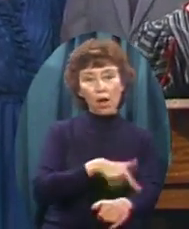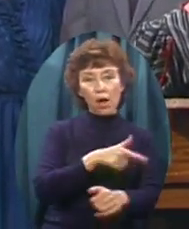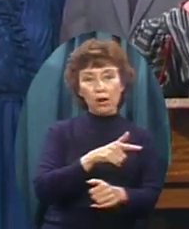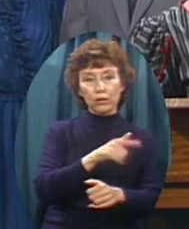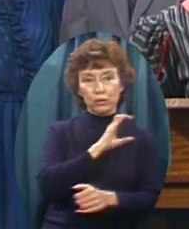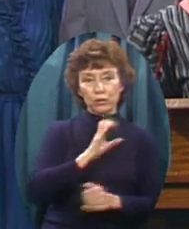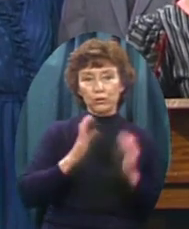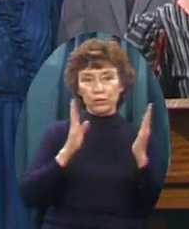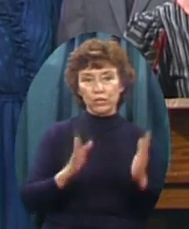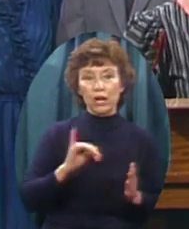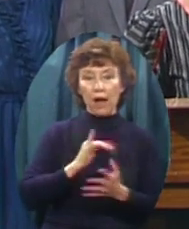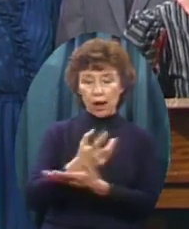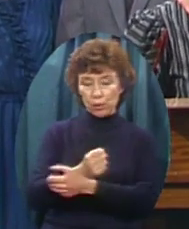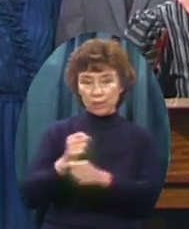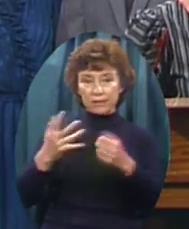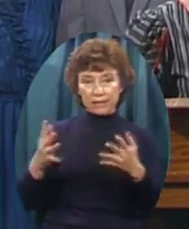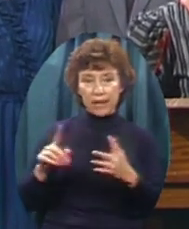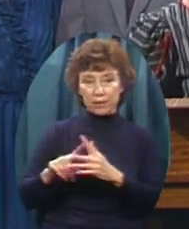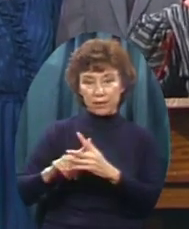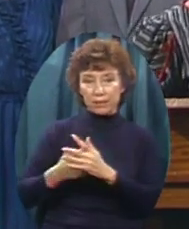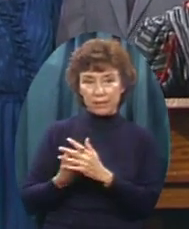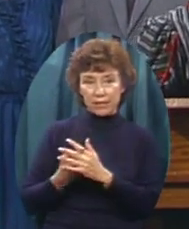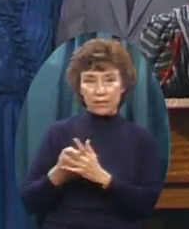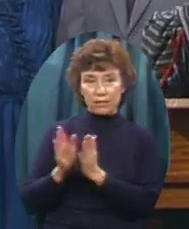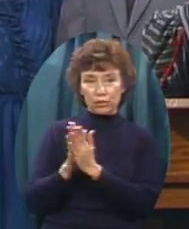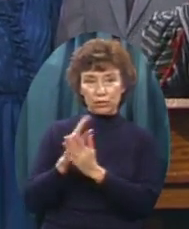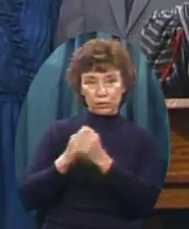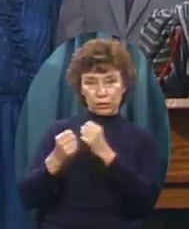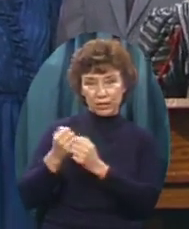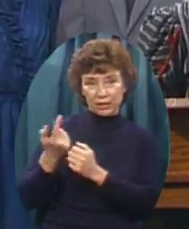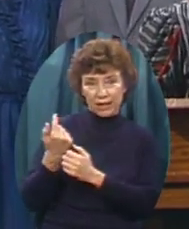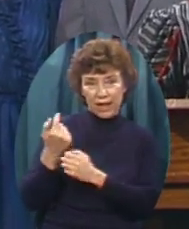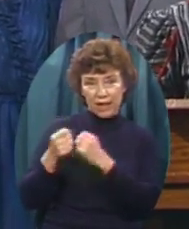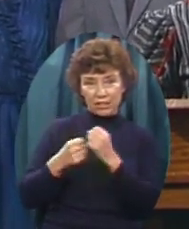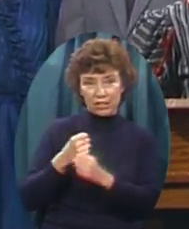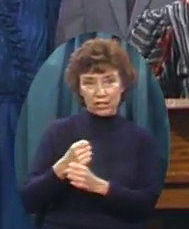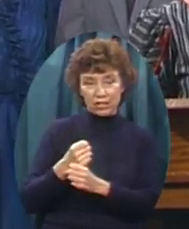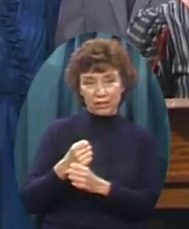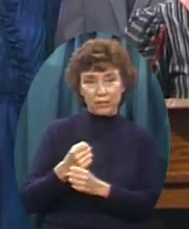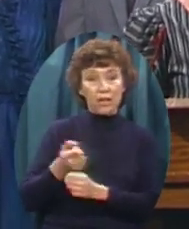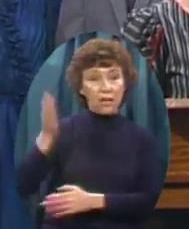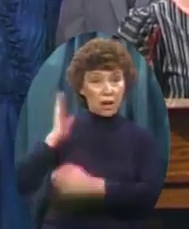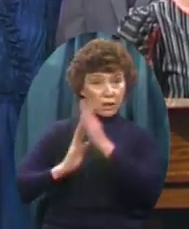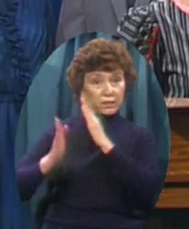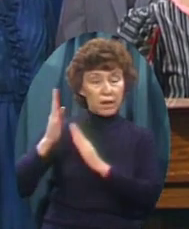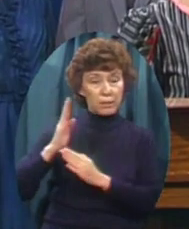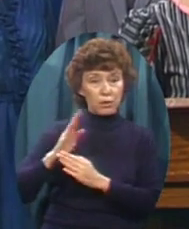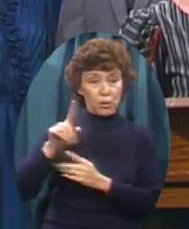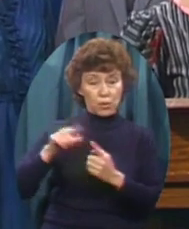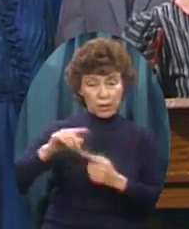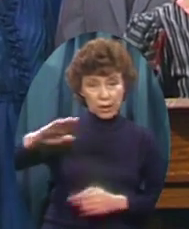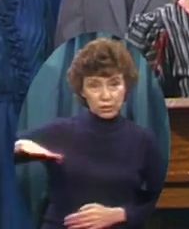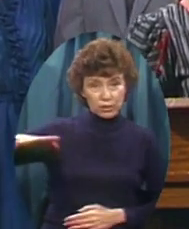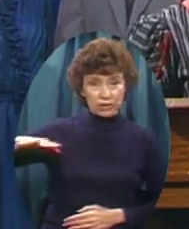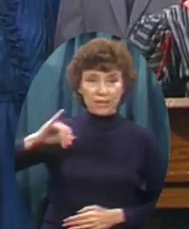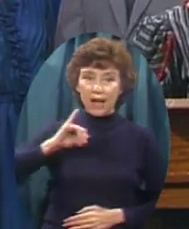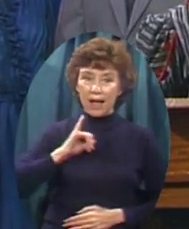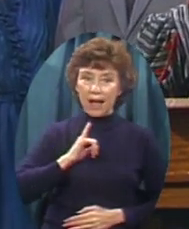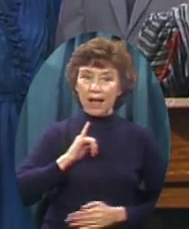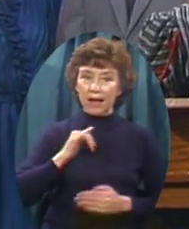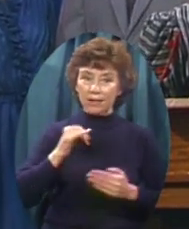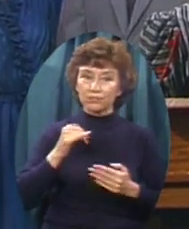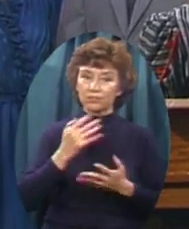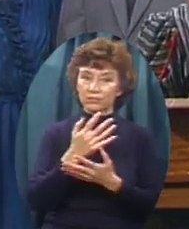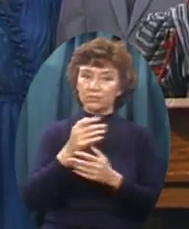beginning of the school year When I was nine years old I'd made a profession of faith But I had had a lot of trouble with doubts And last year at the beginning of the year In an evening service Dean